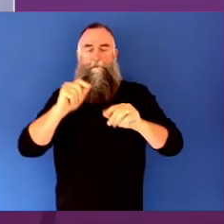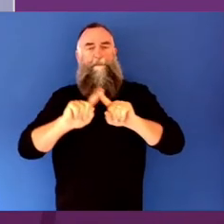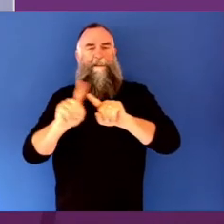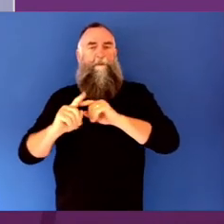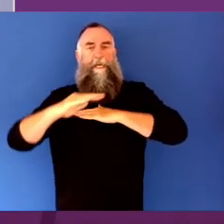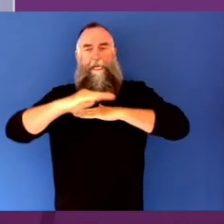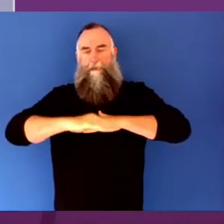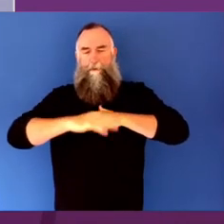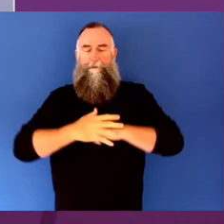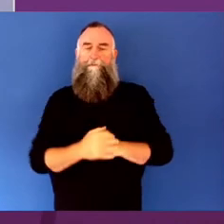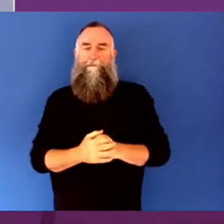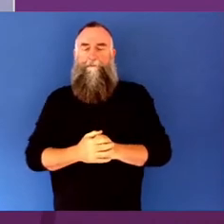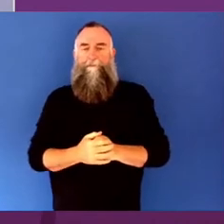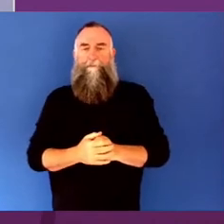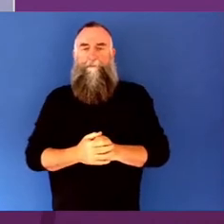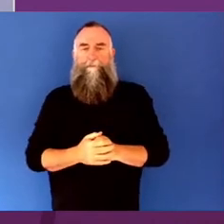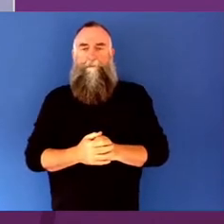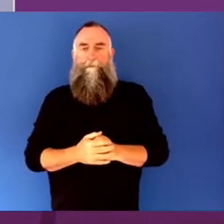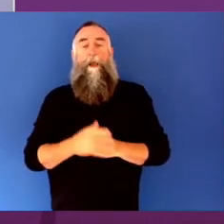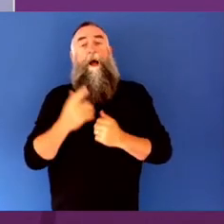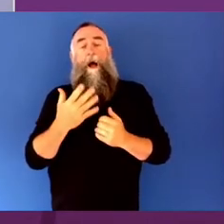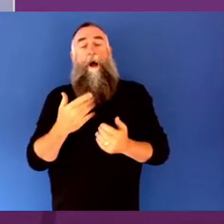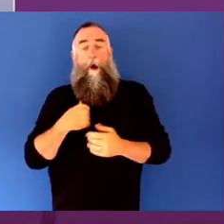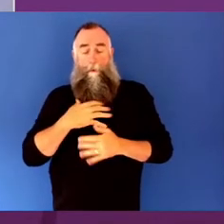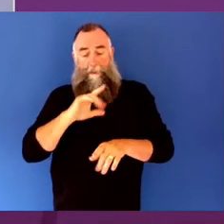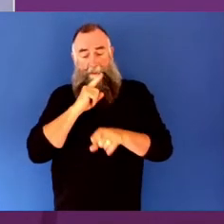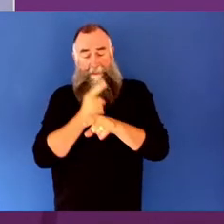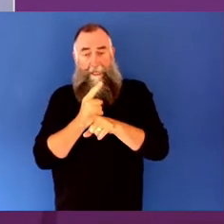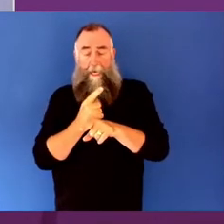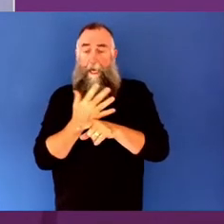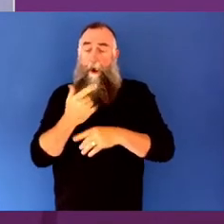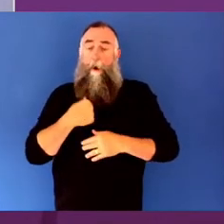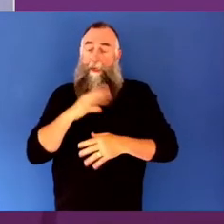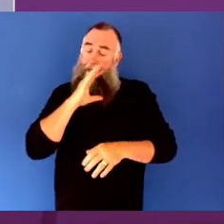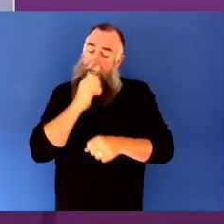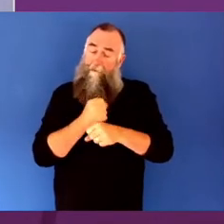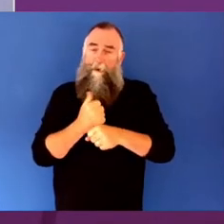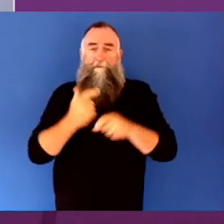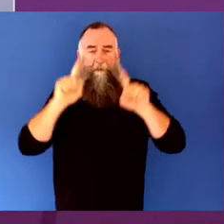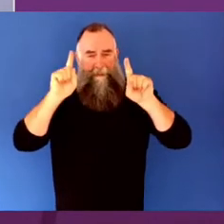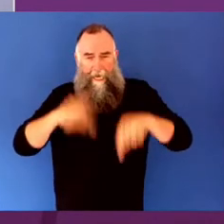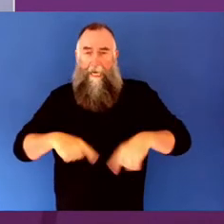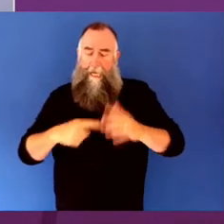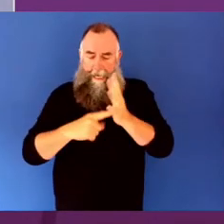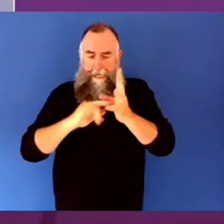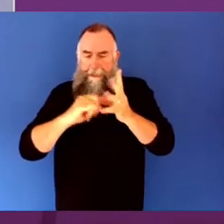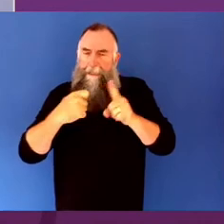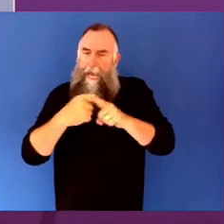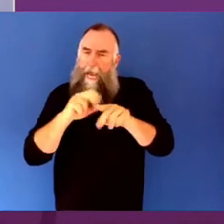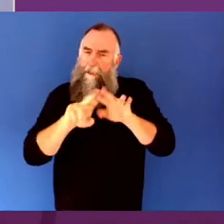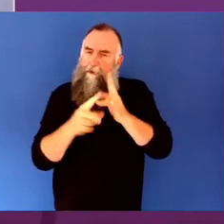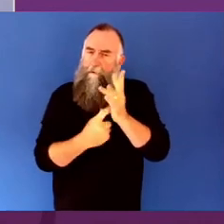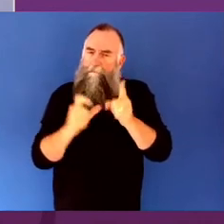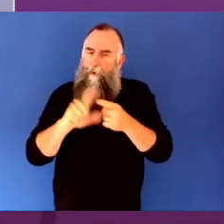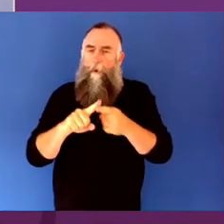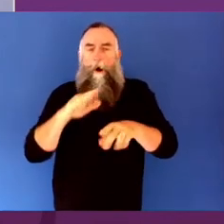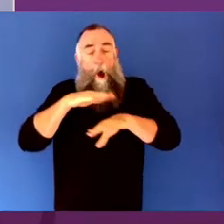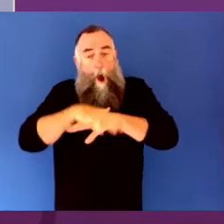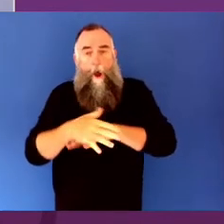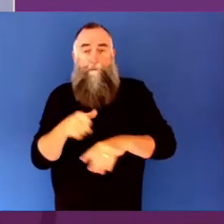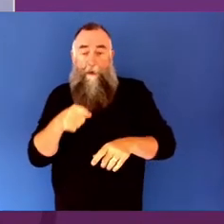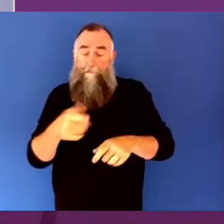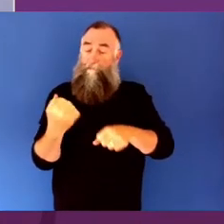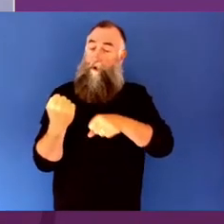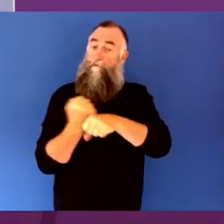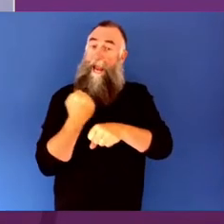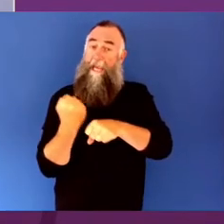the Government established the Creative Economy Task Force to provide strategic advice on the creative economy, particularly as Australia rebuilds